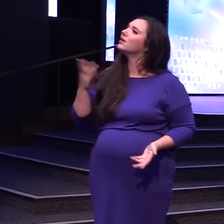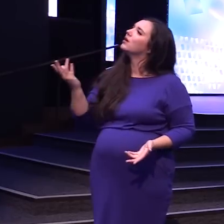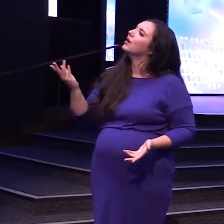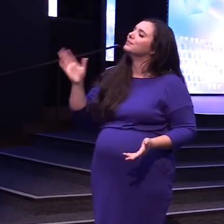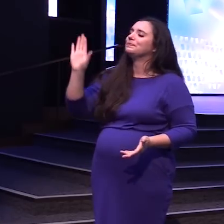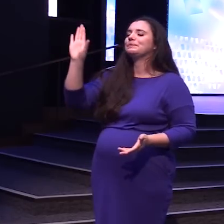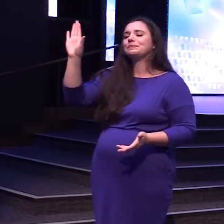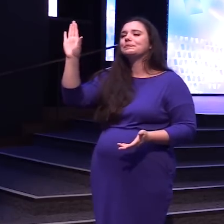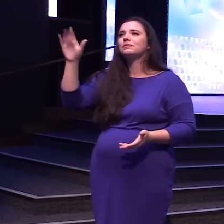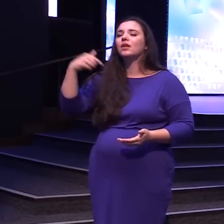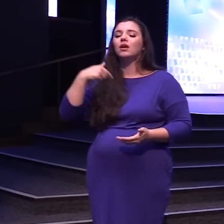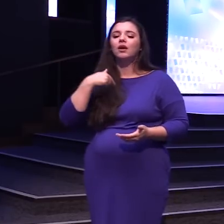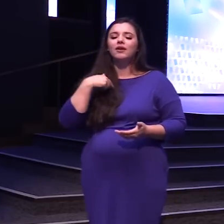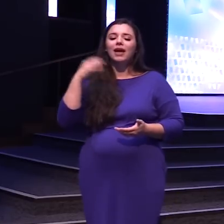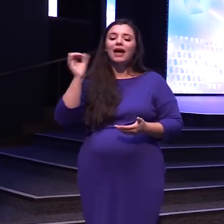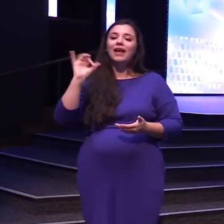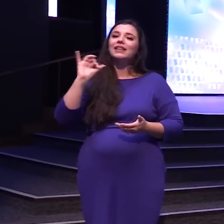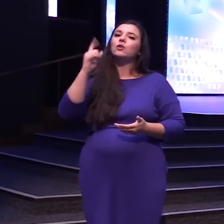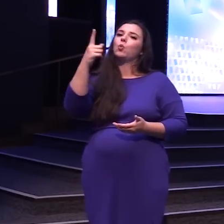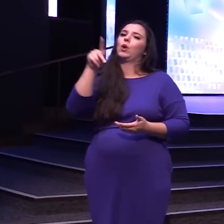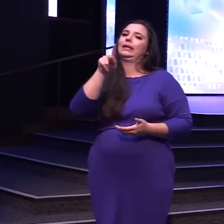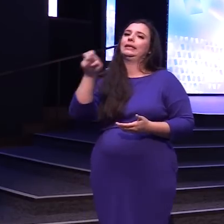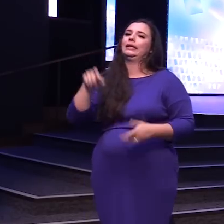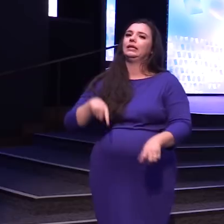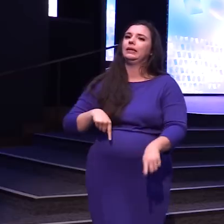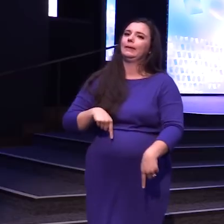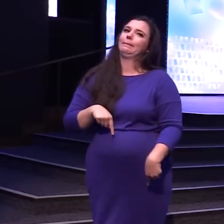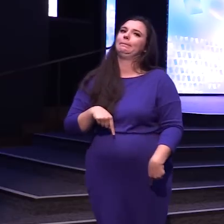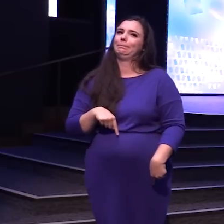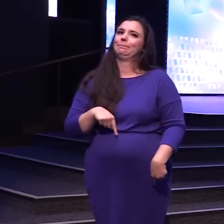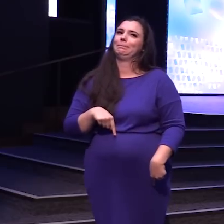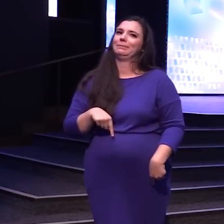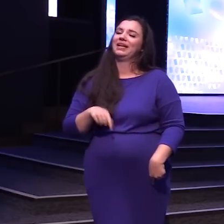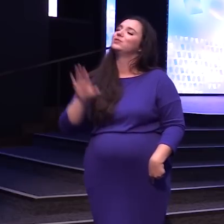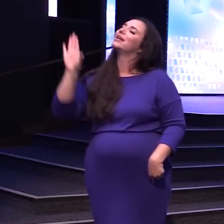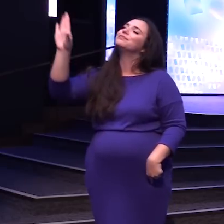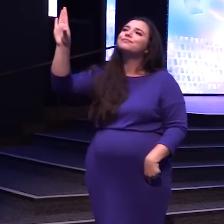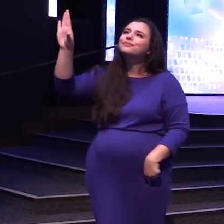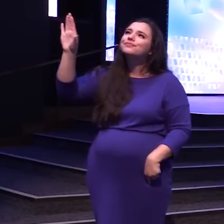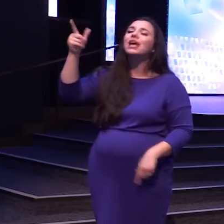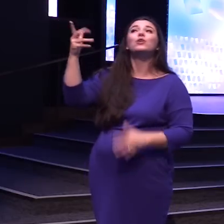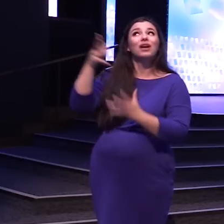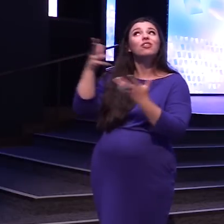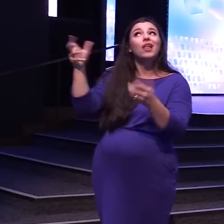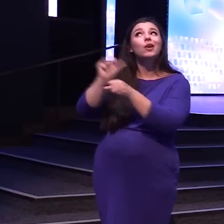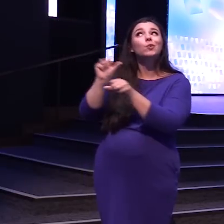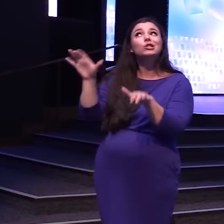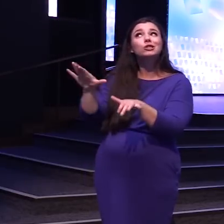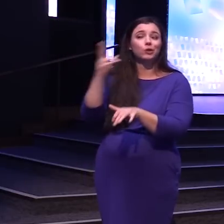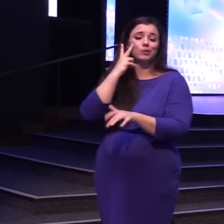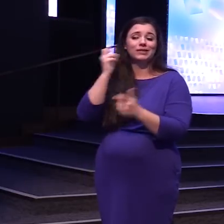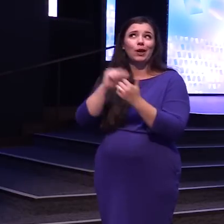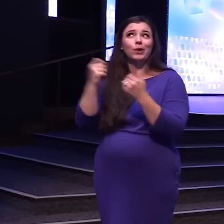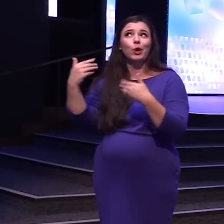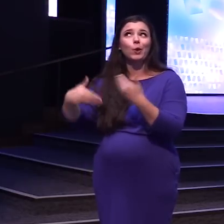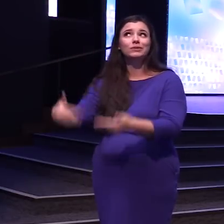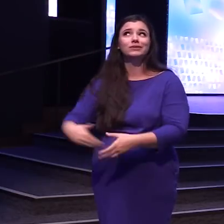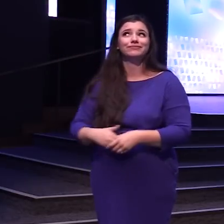Here's what did y'all I like locked One knee I was like Well you got a lot Of work to do then We'll see how this goes